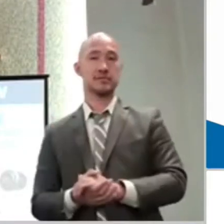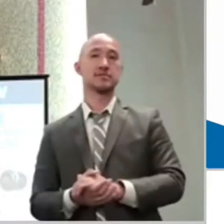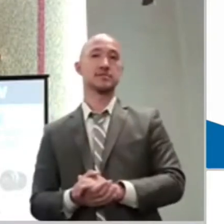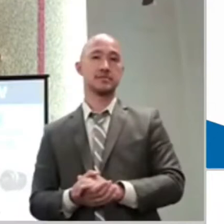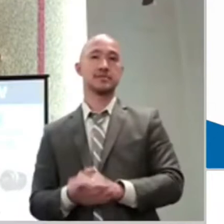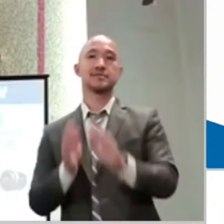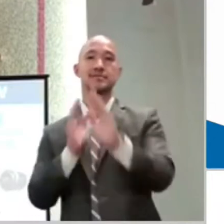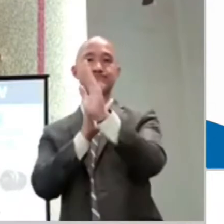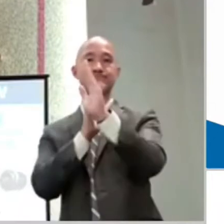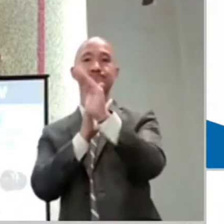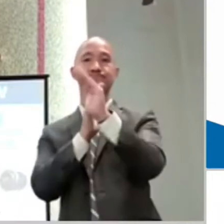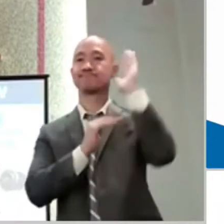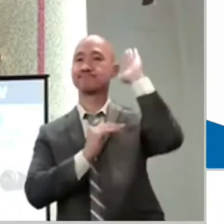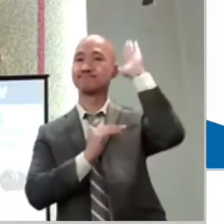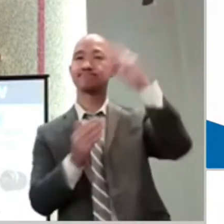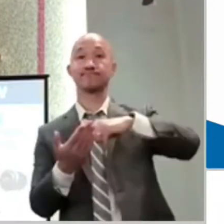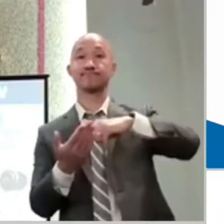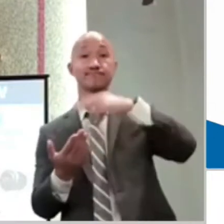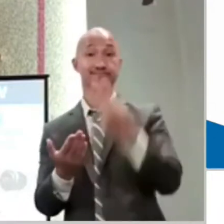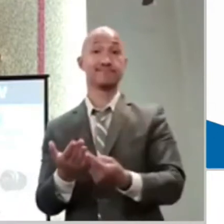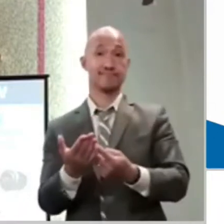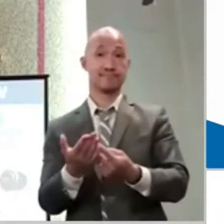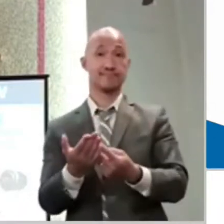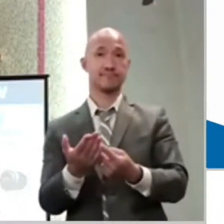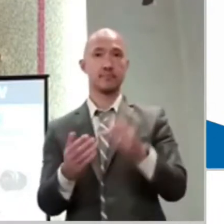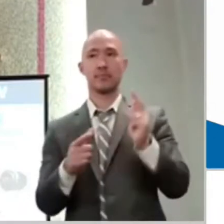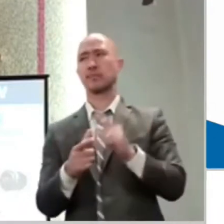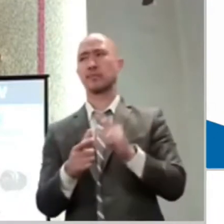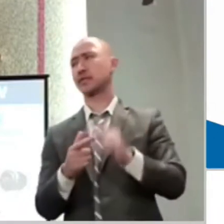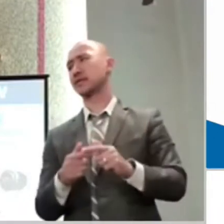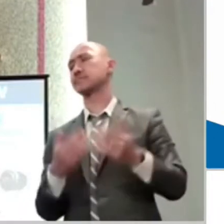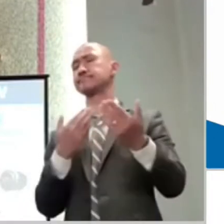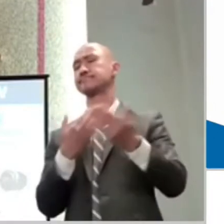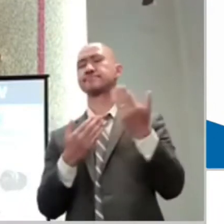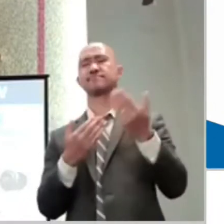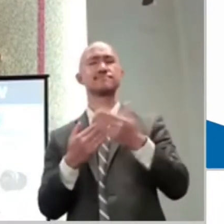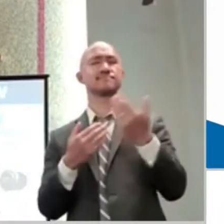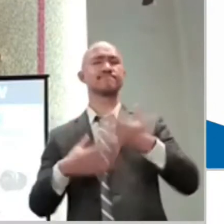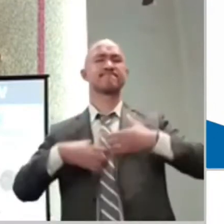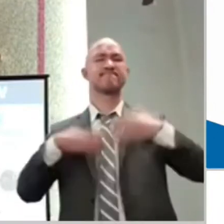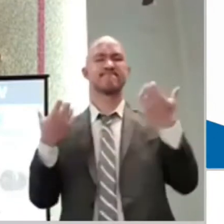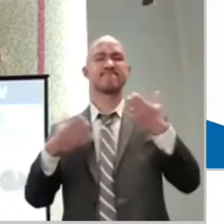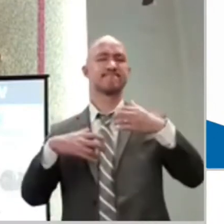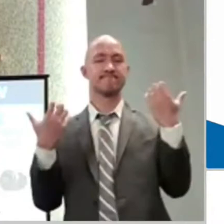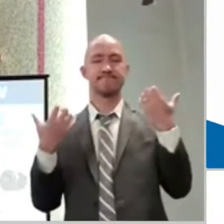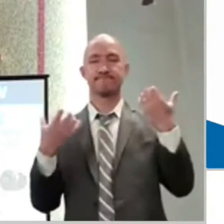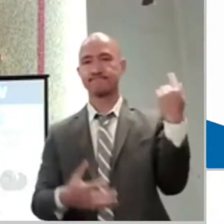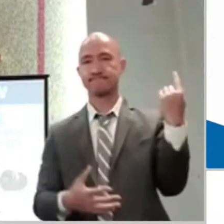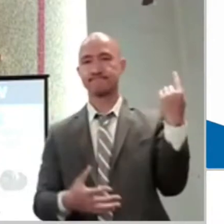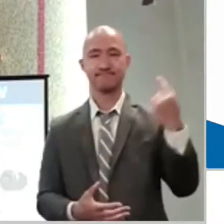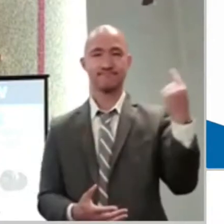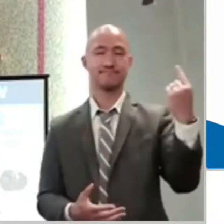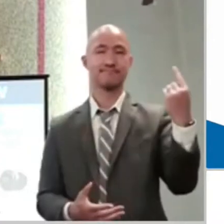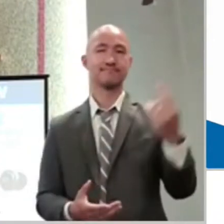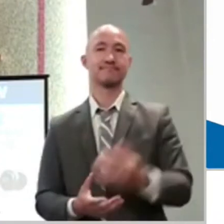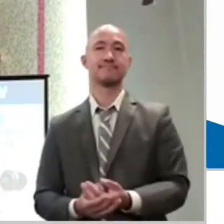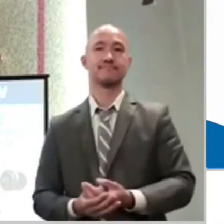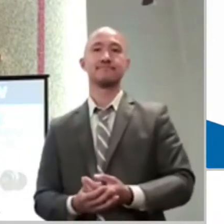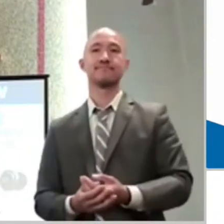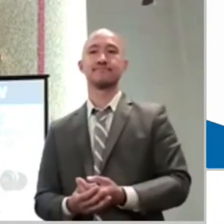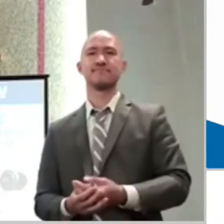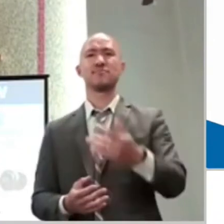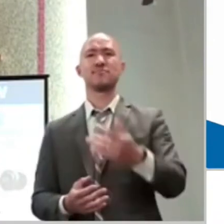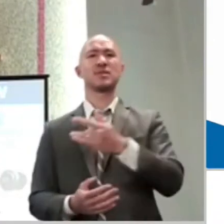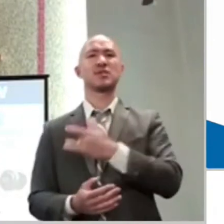unbelief, lack of faith, lack of hope, all that kind of sets in. works against us. And the hearts get